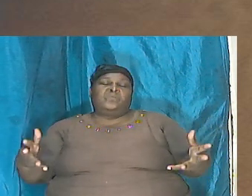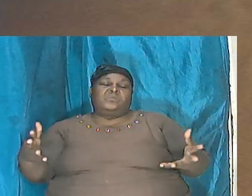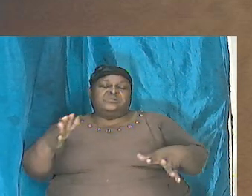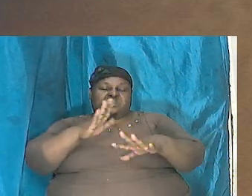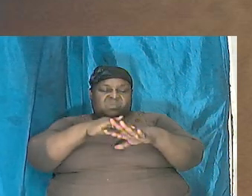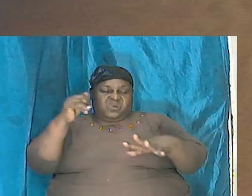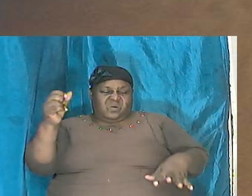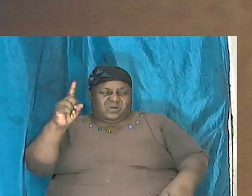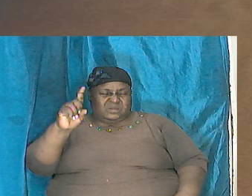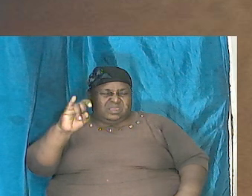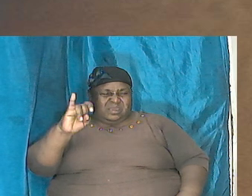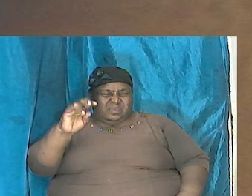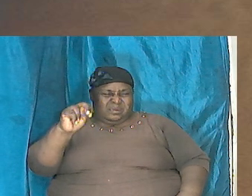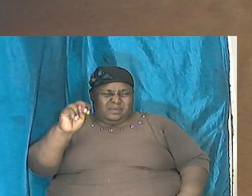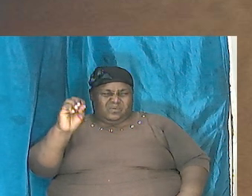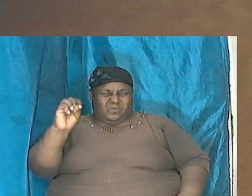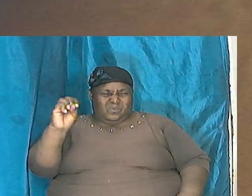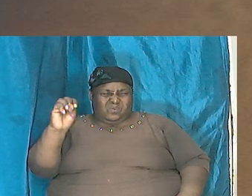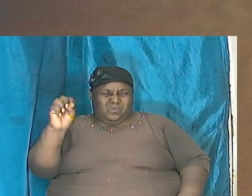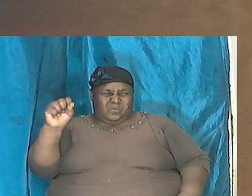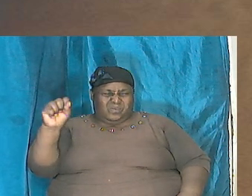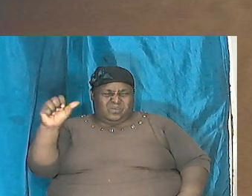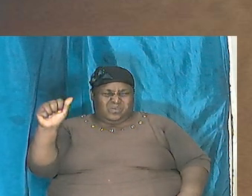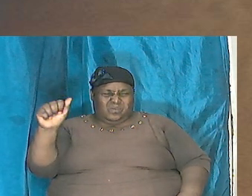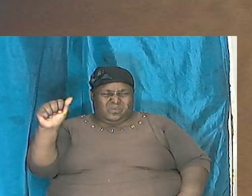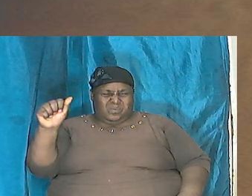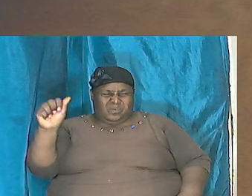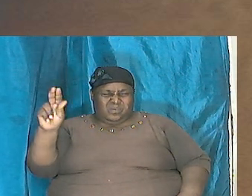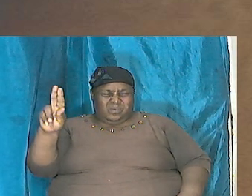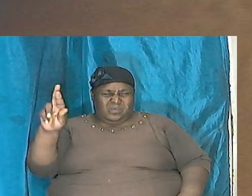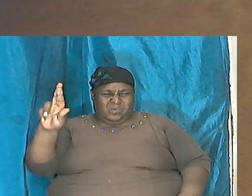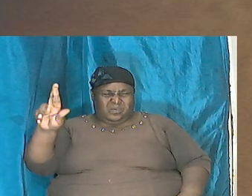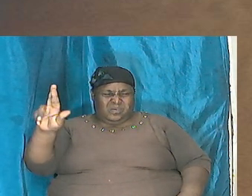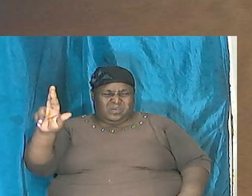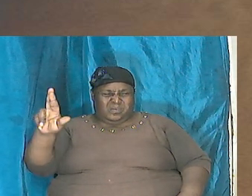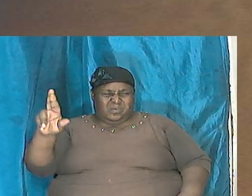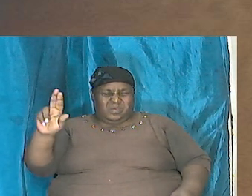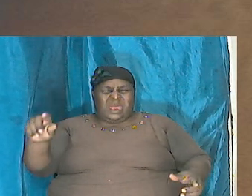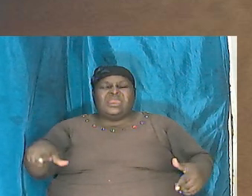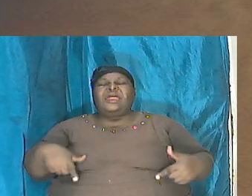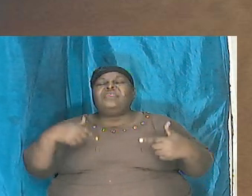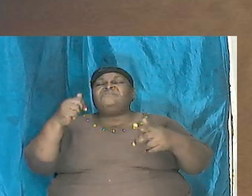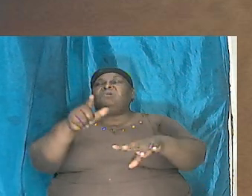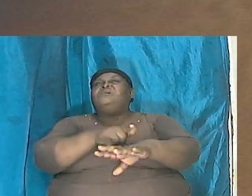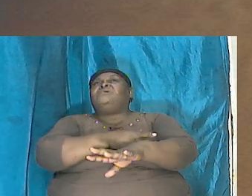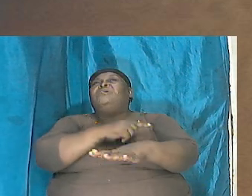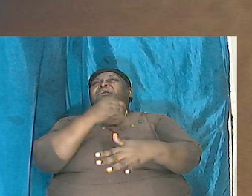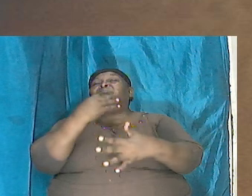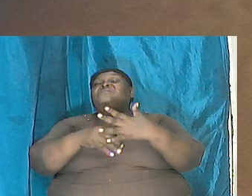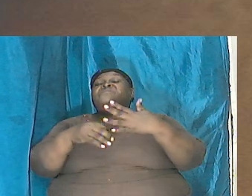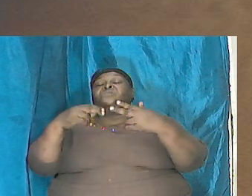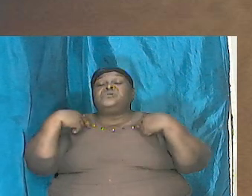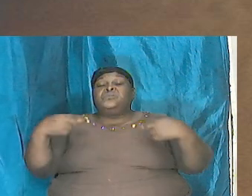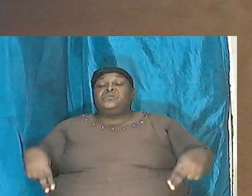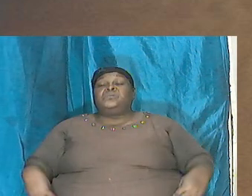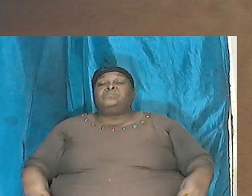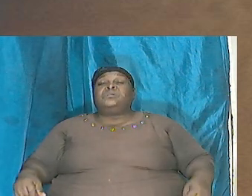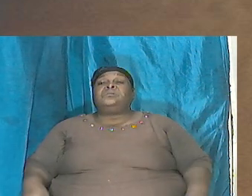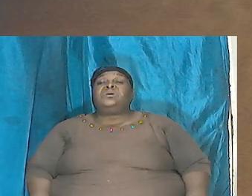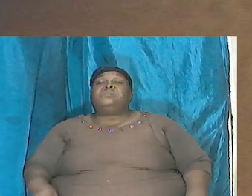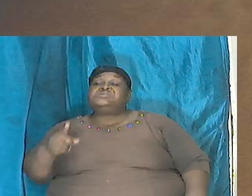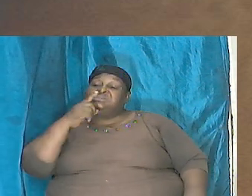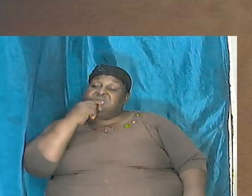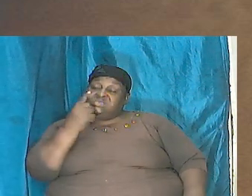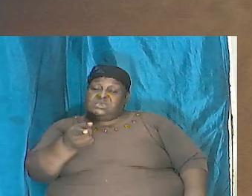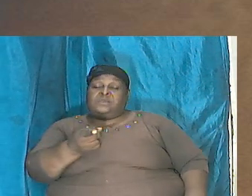and what was called suggested that they live long before humankind I'm submitting to